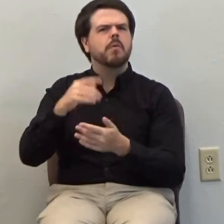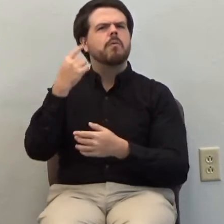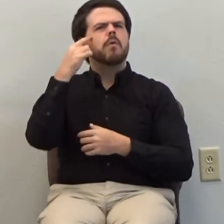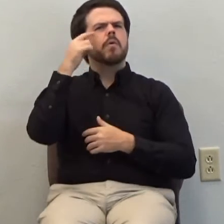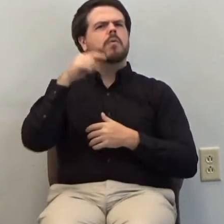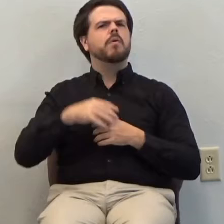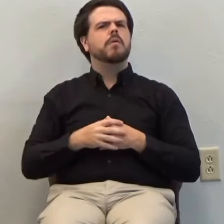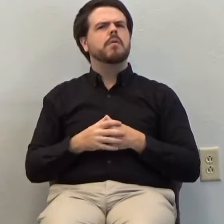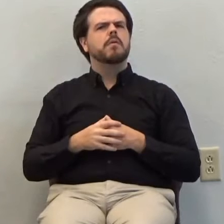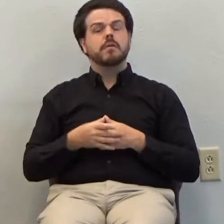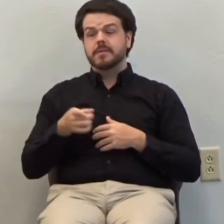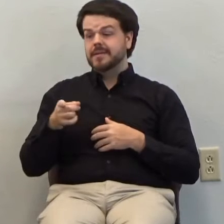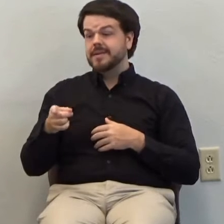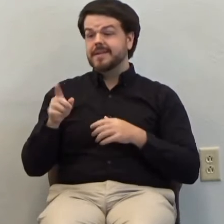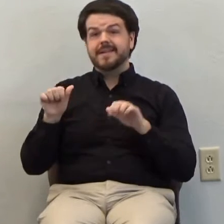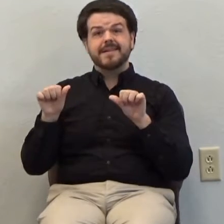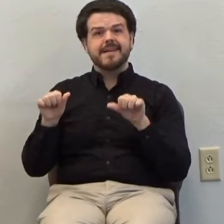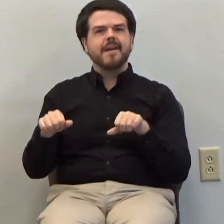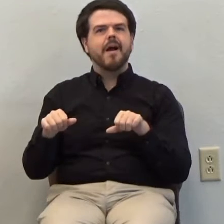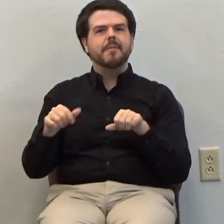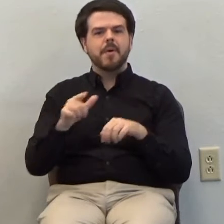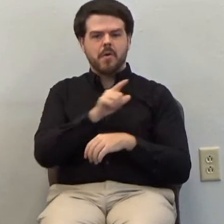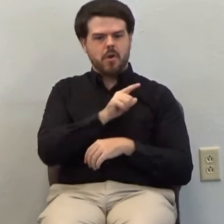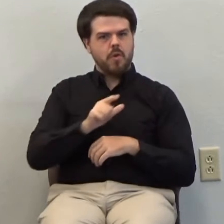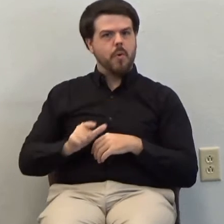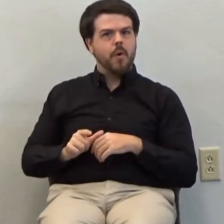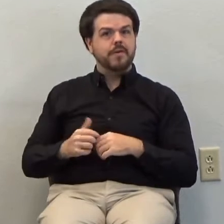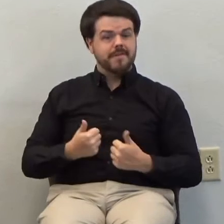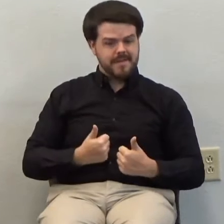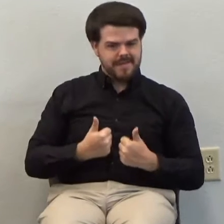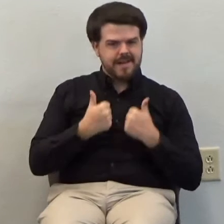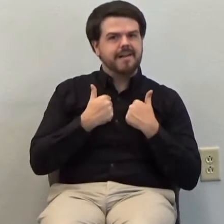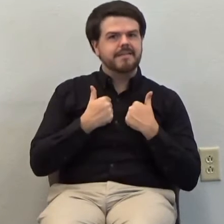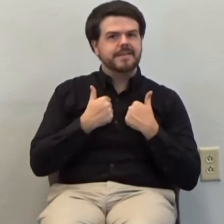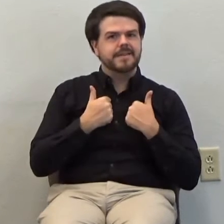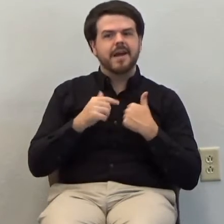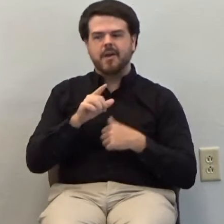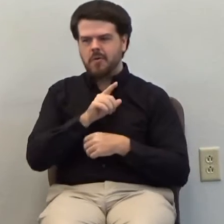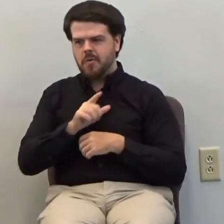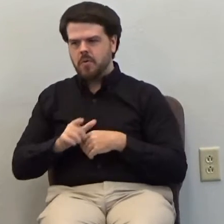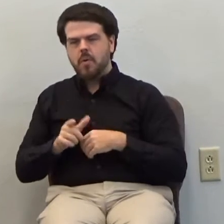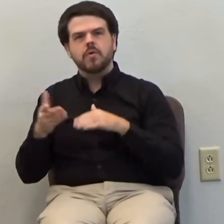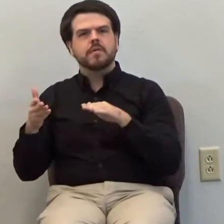the Lord of both the living and the dead.